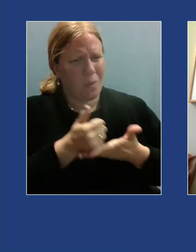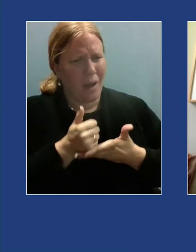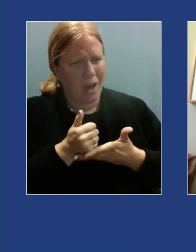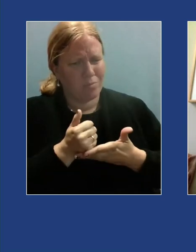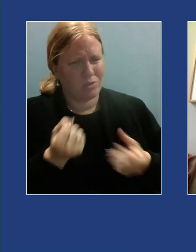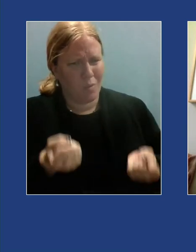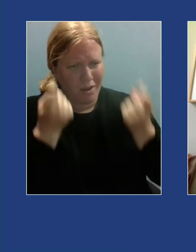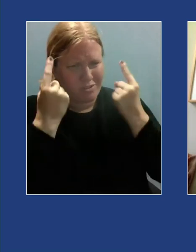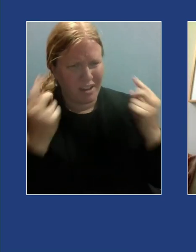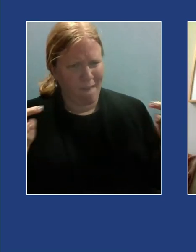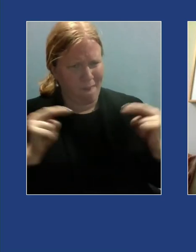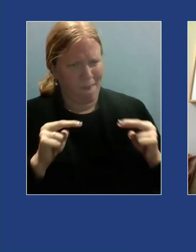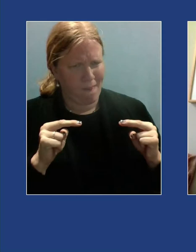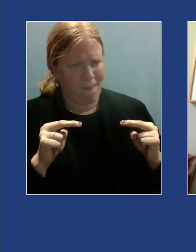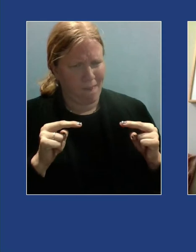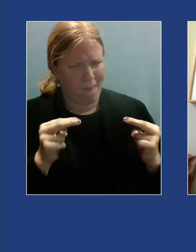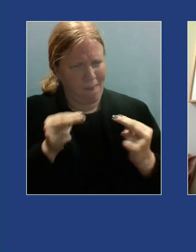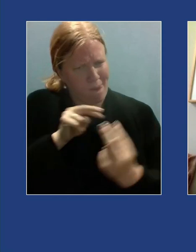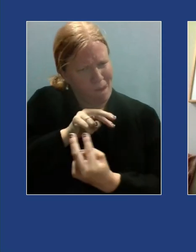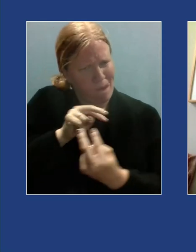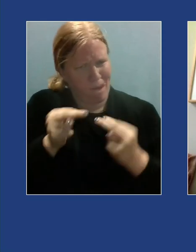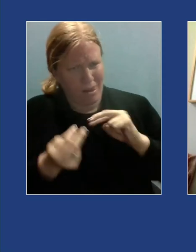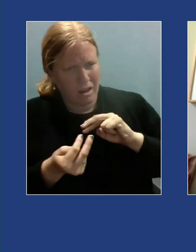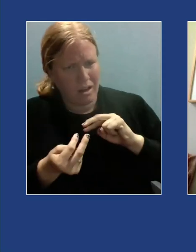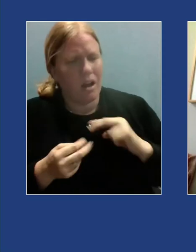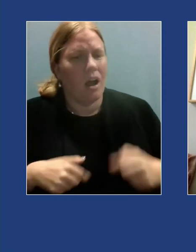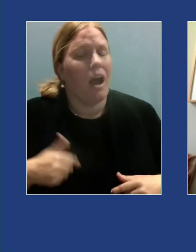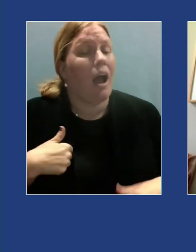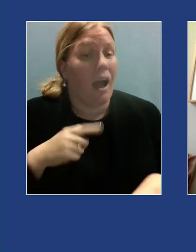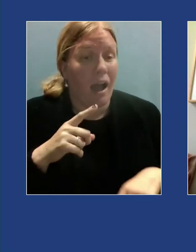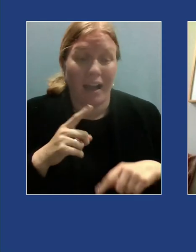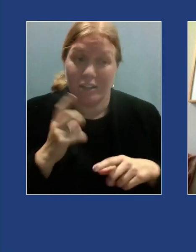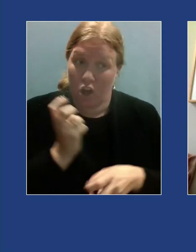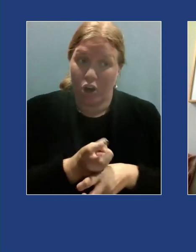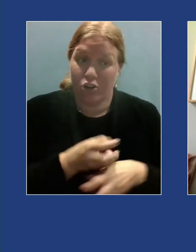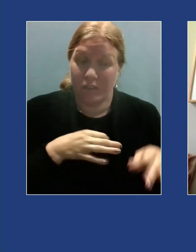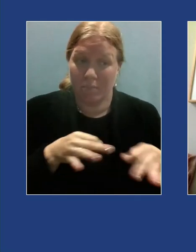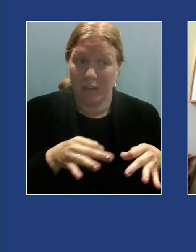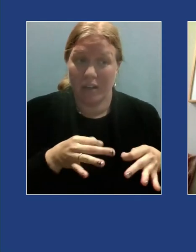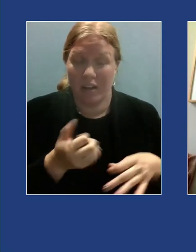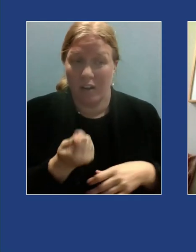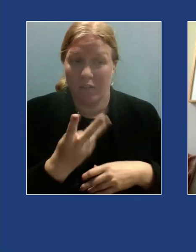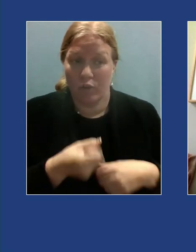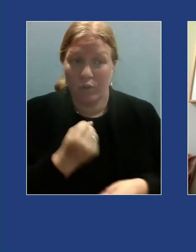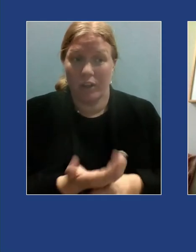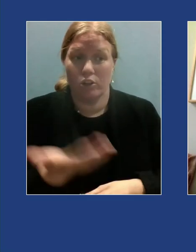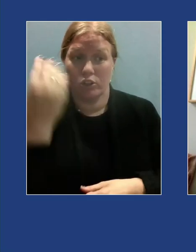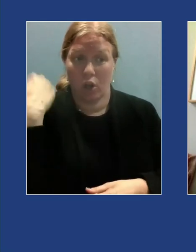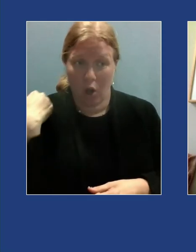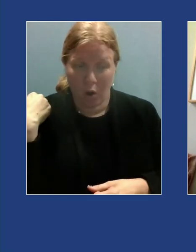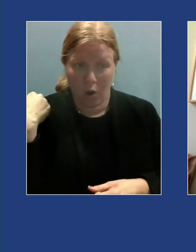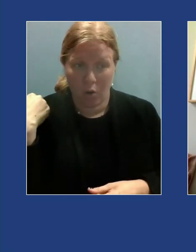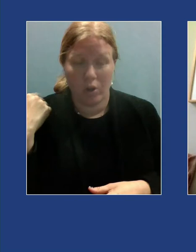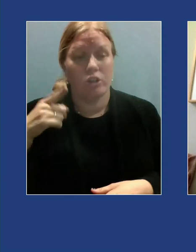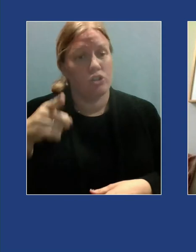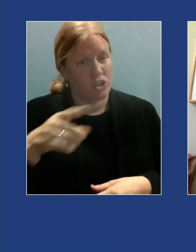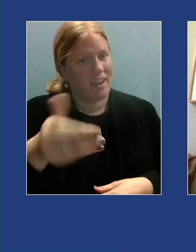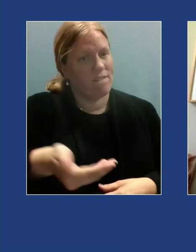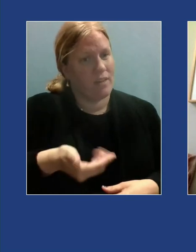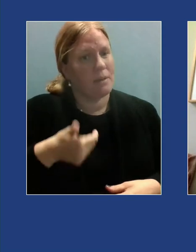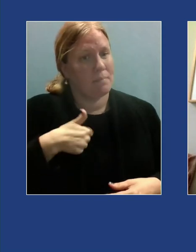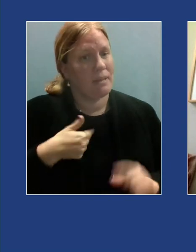I can't capture how powerful it was a few years ago when Bria invited me into a therapy session with her fantastic therapist